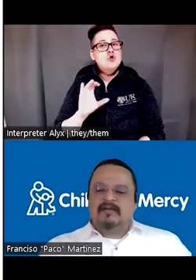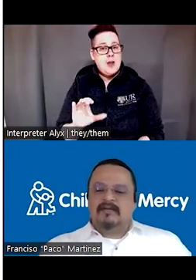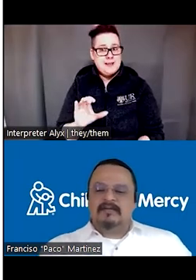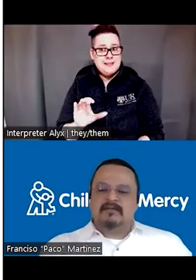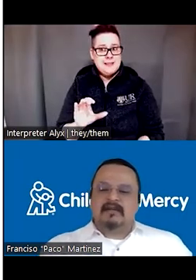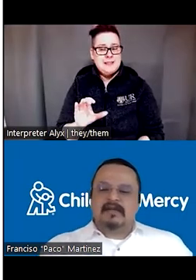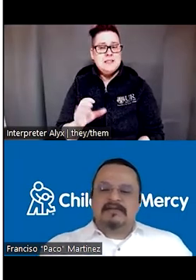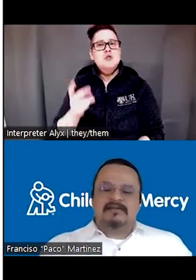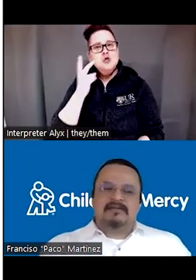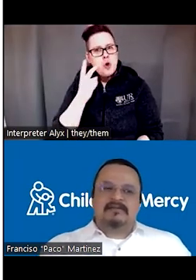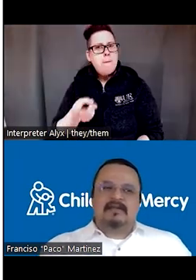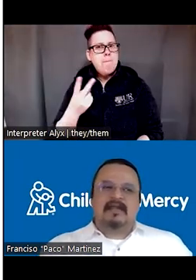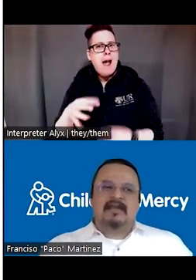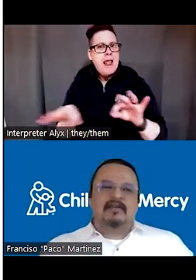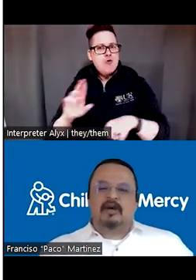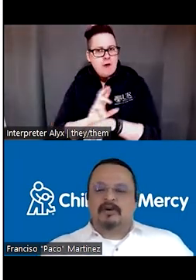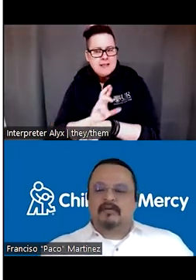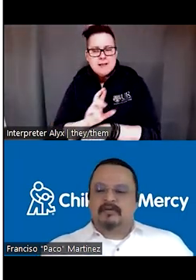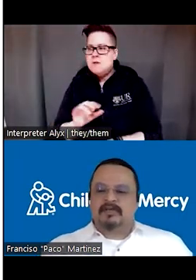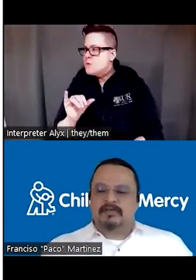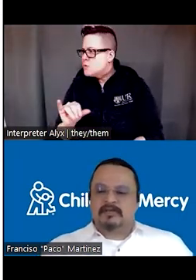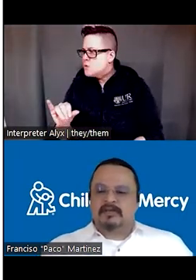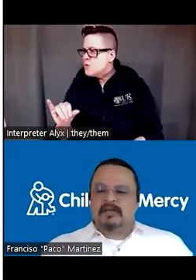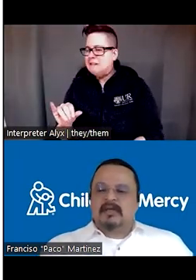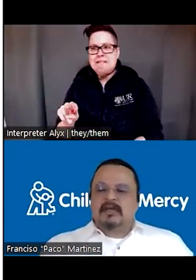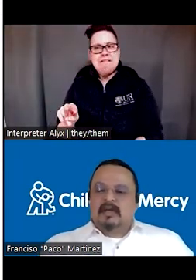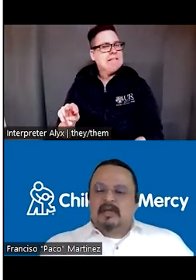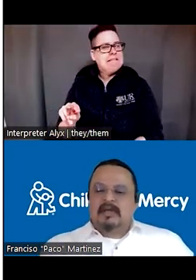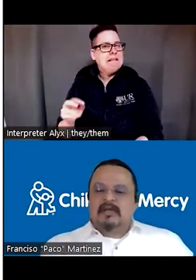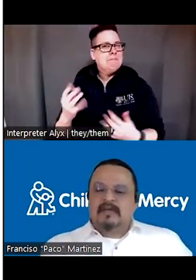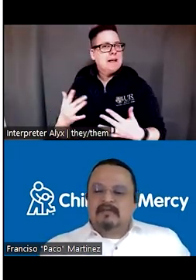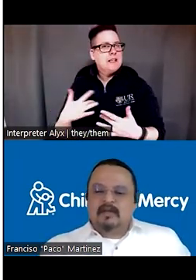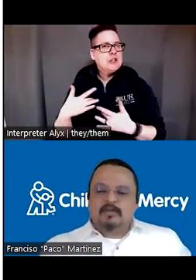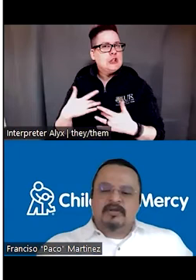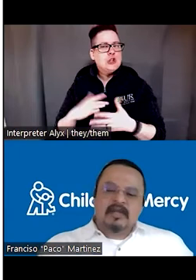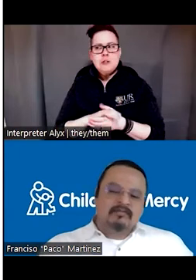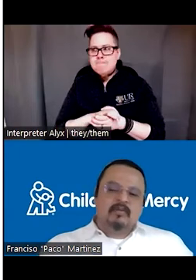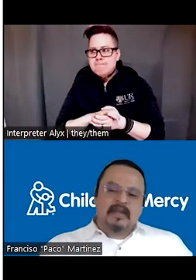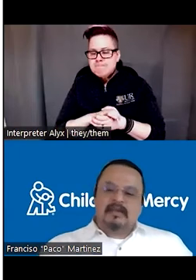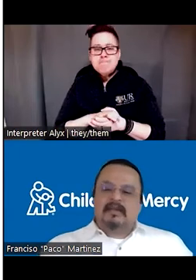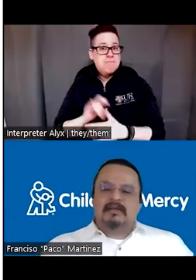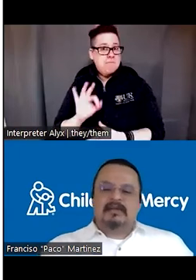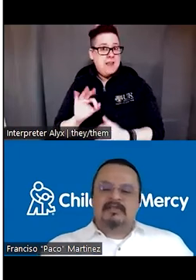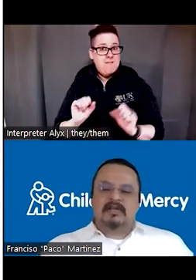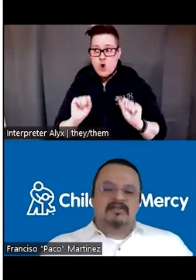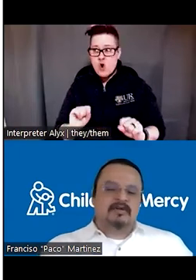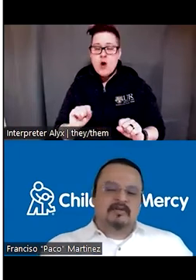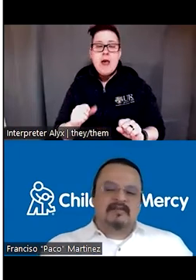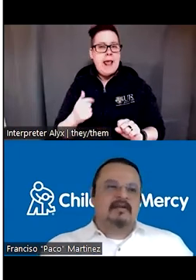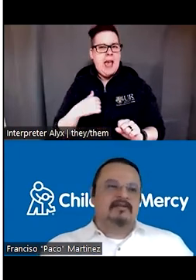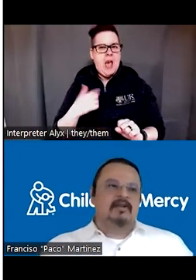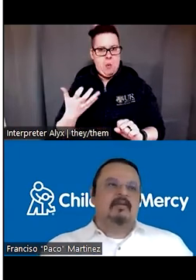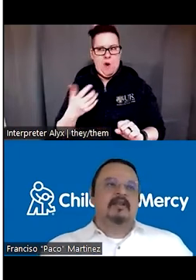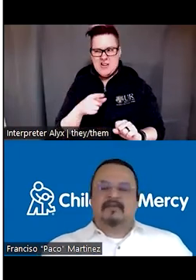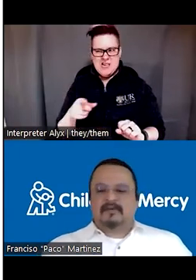bilingual residency, realized that he had a number of concerns. And if given the opportunity, would make the needed changes to